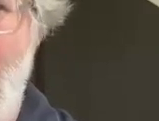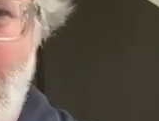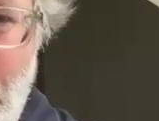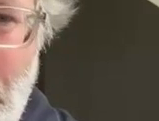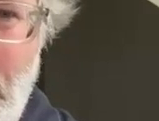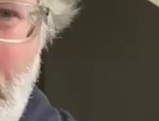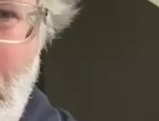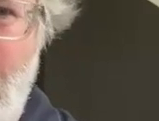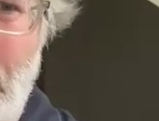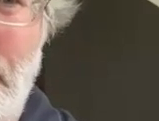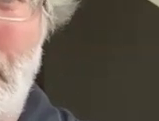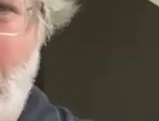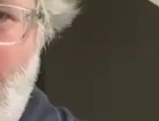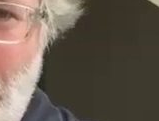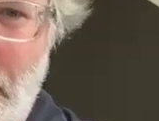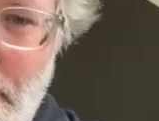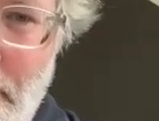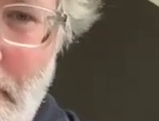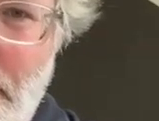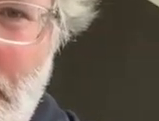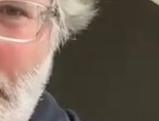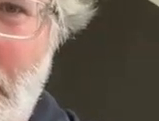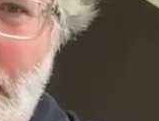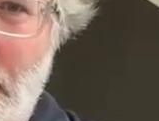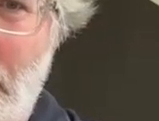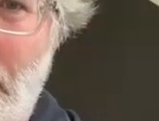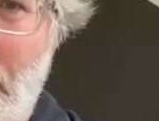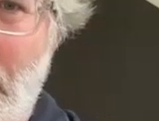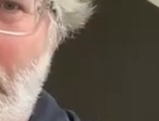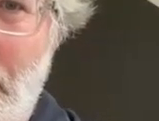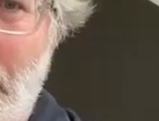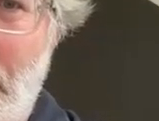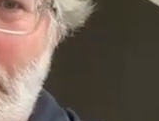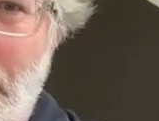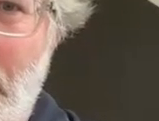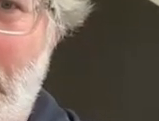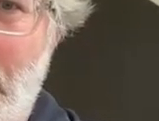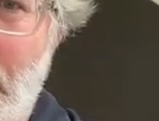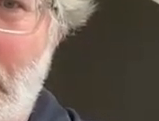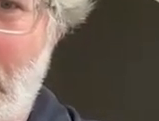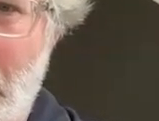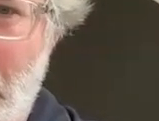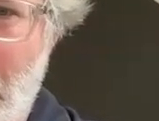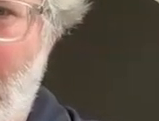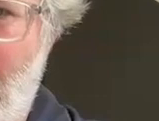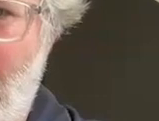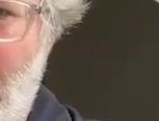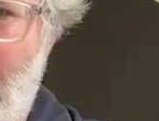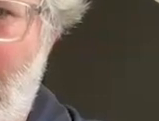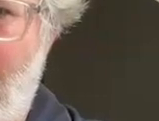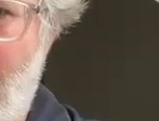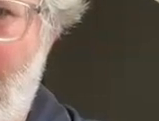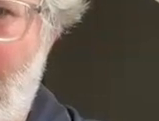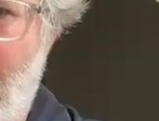said what difference is it going to make if i buy gatorade or not today really you know and the answer in the